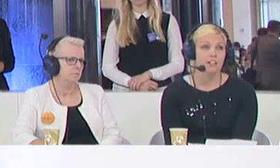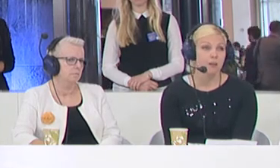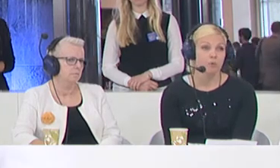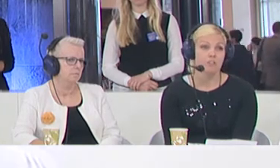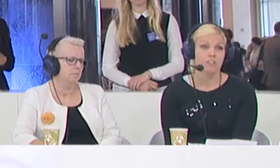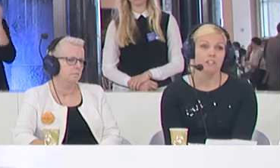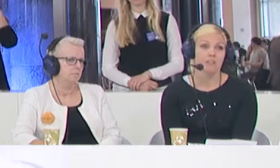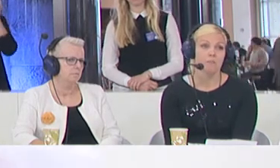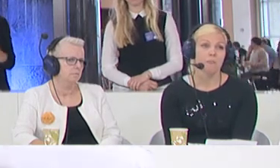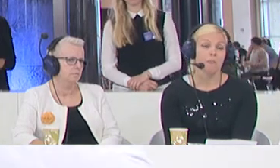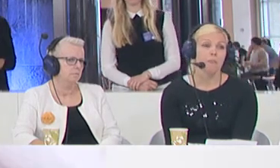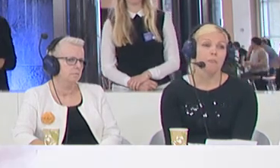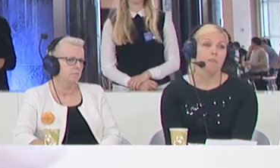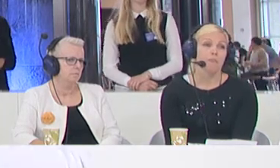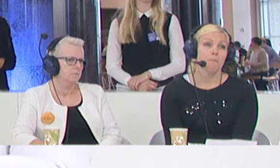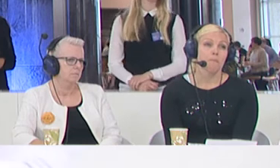on some sort of system.